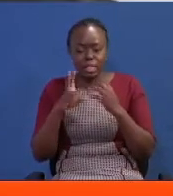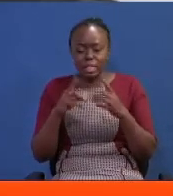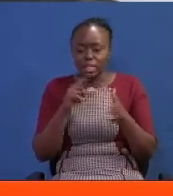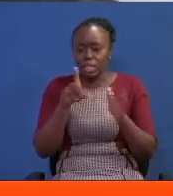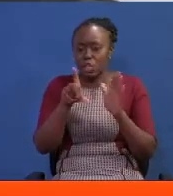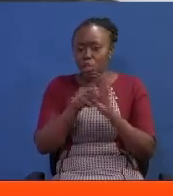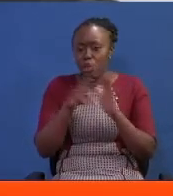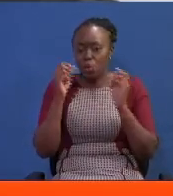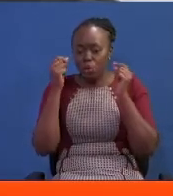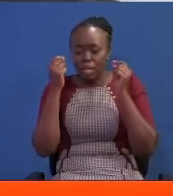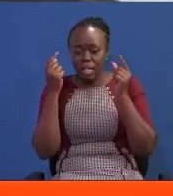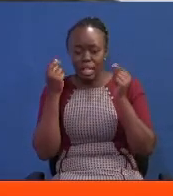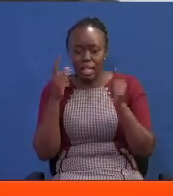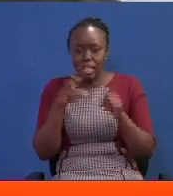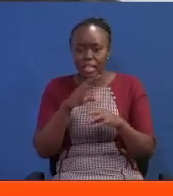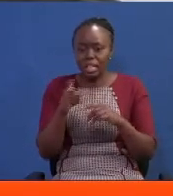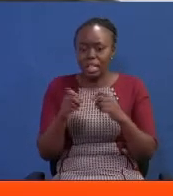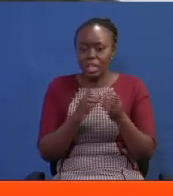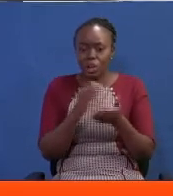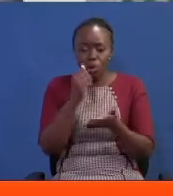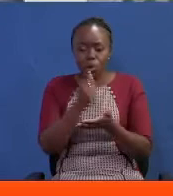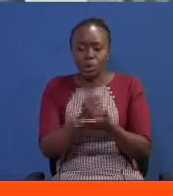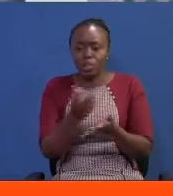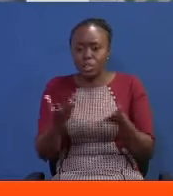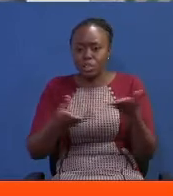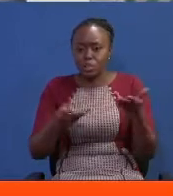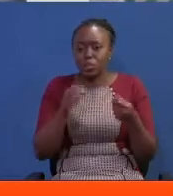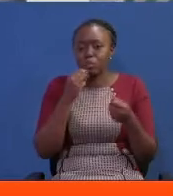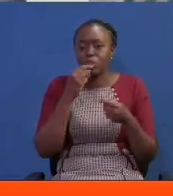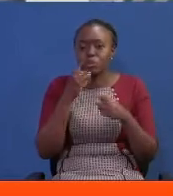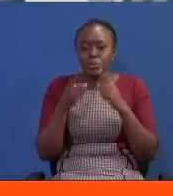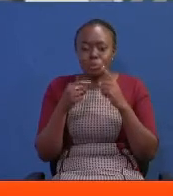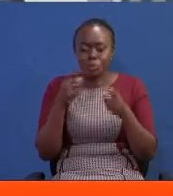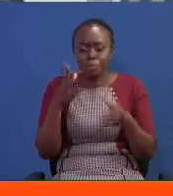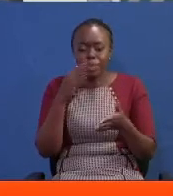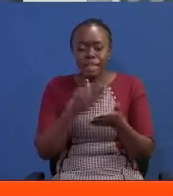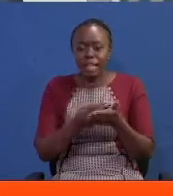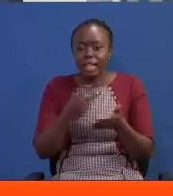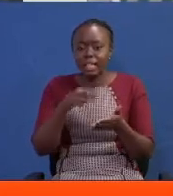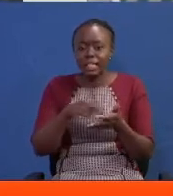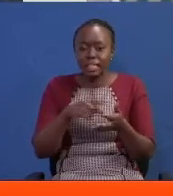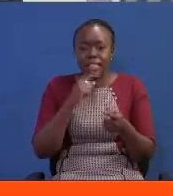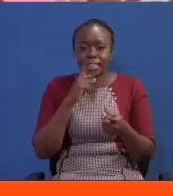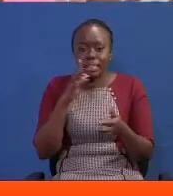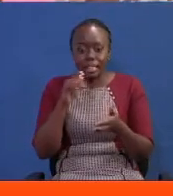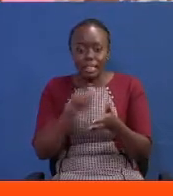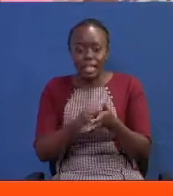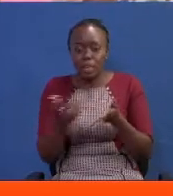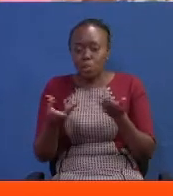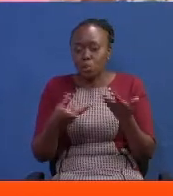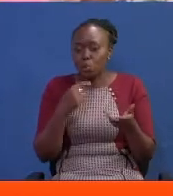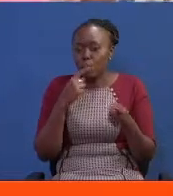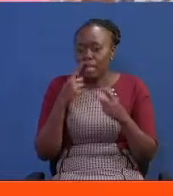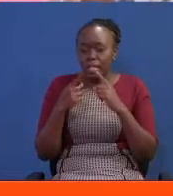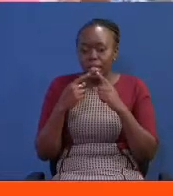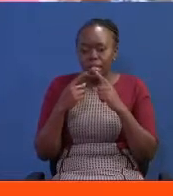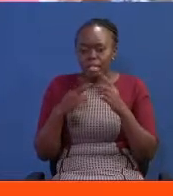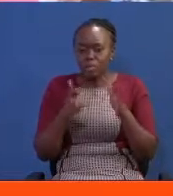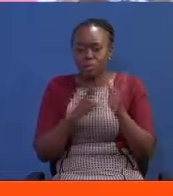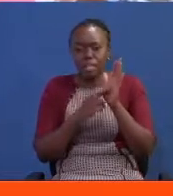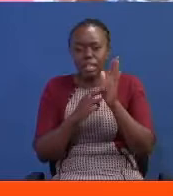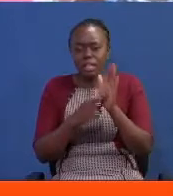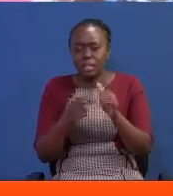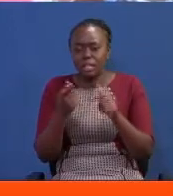and the office of the Speaker has never been vacant as a standing order states that where the Speaker is absent, the Deputy